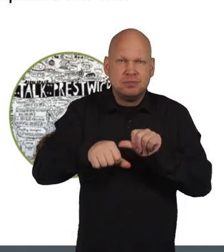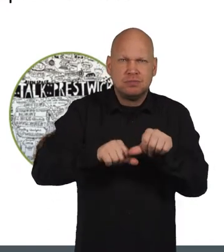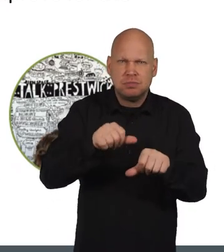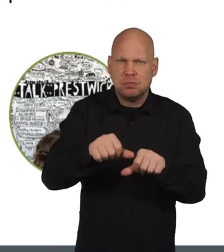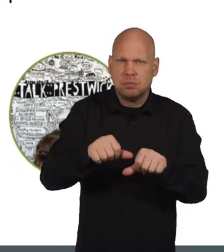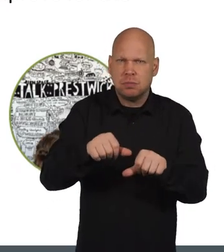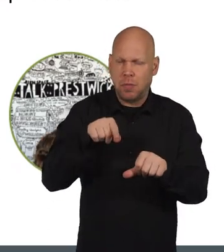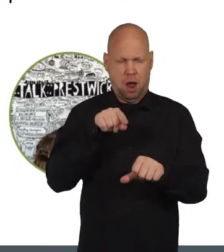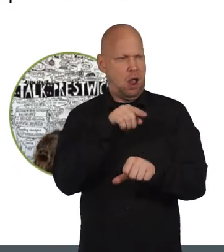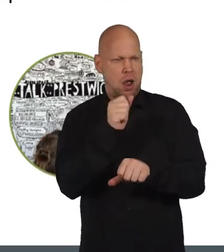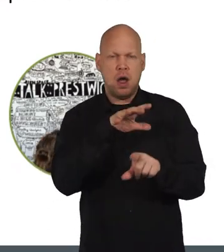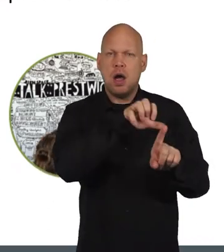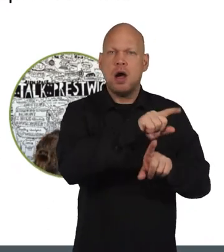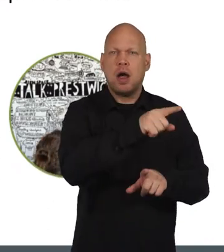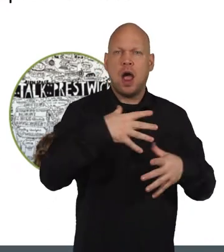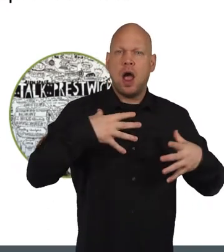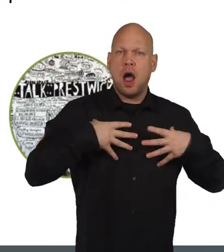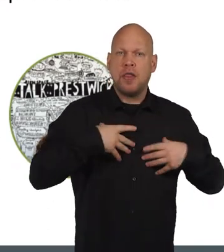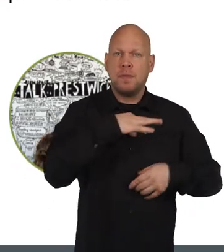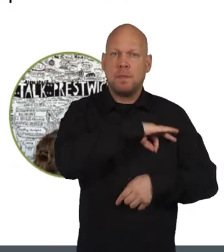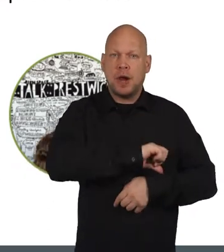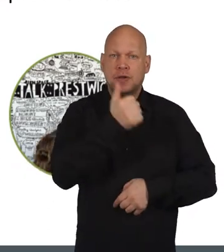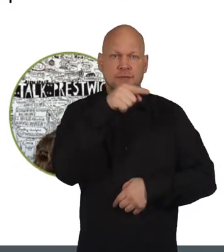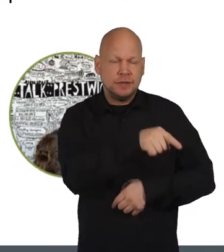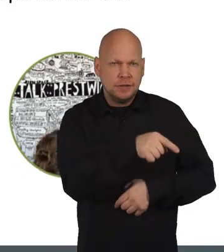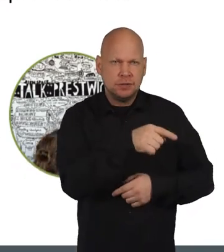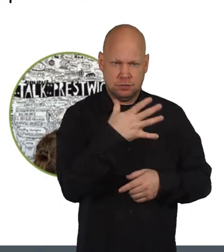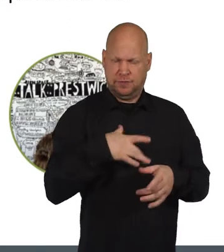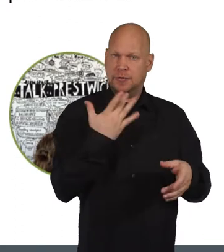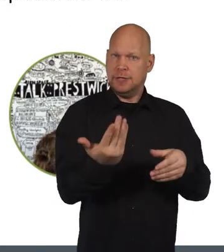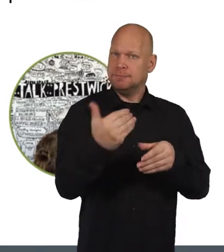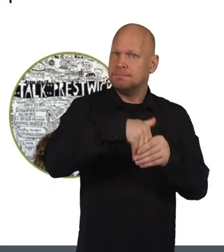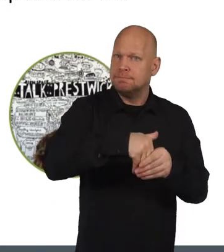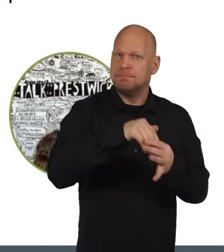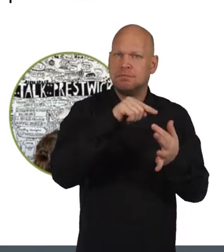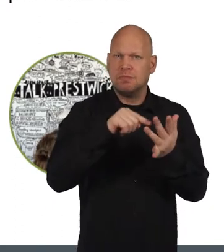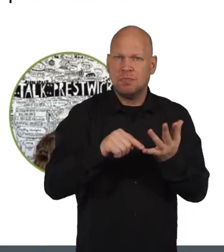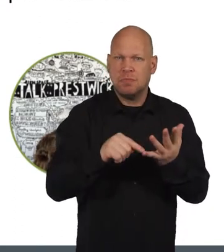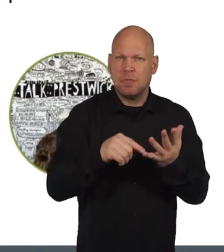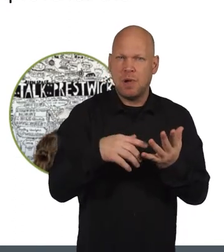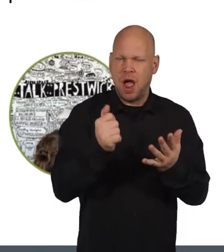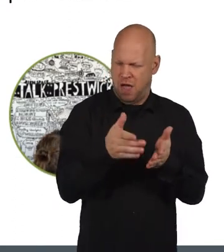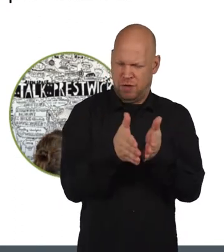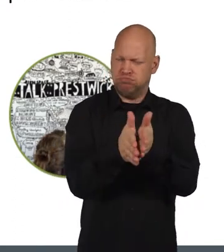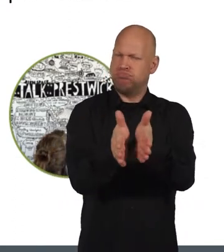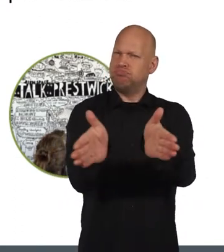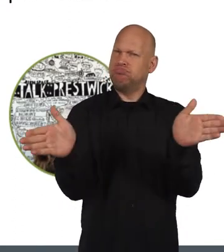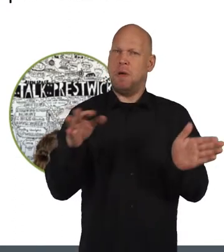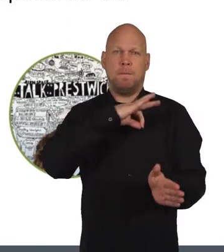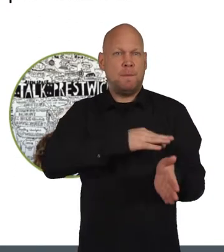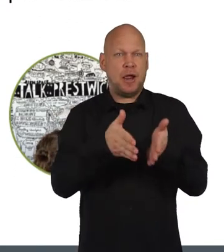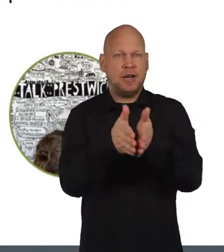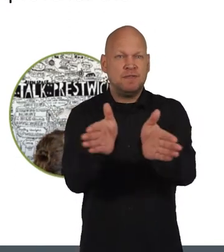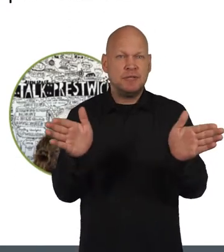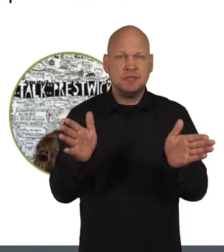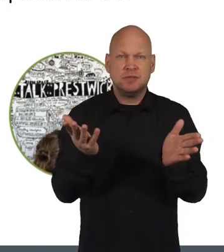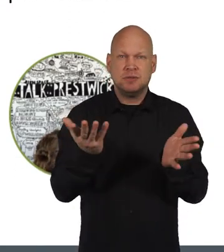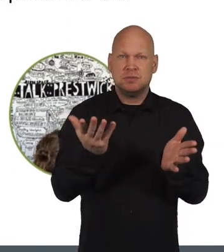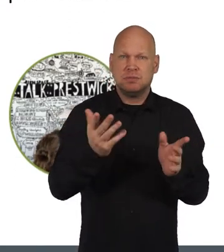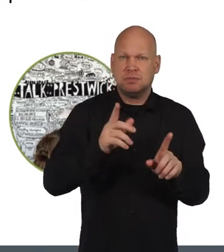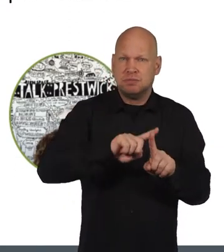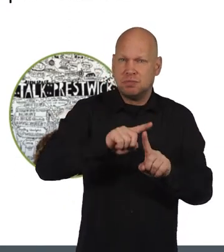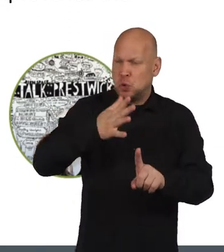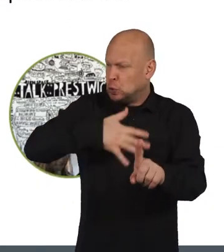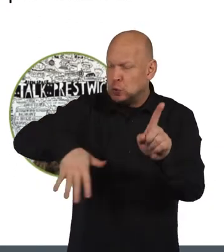There are also health benefits for people feeling part of something. All this has wider benefits for communities and